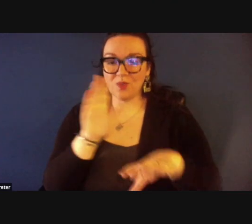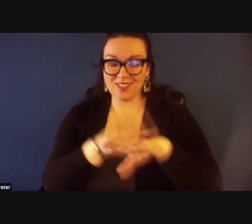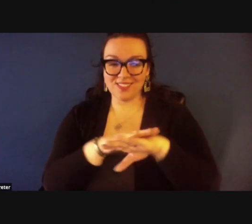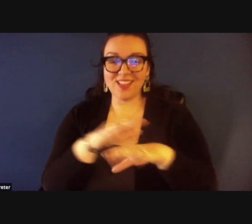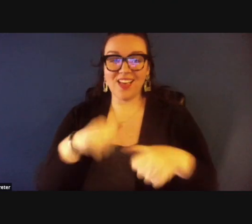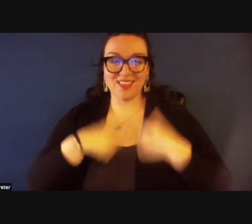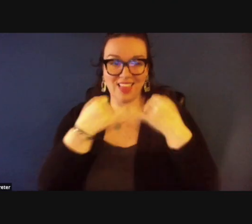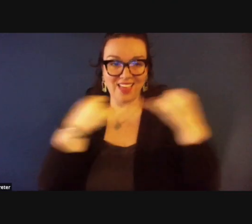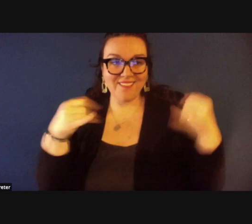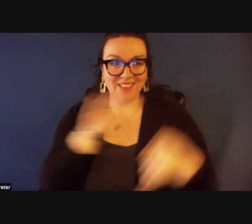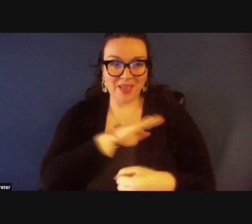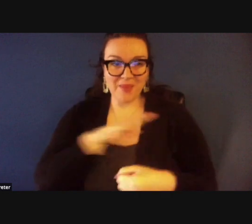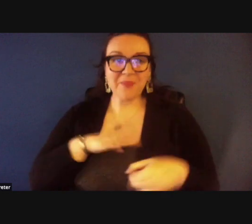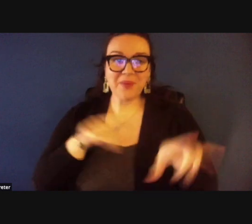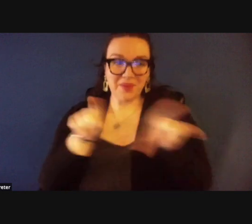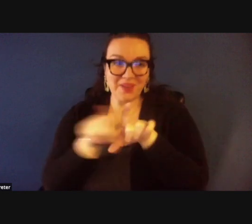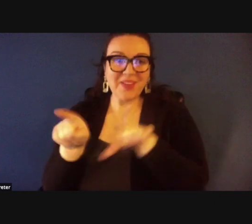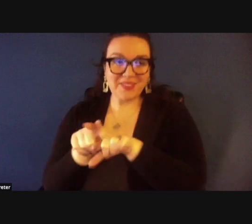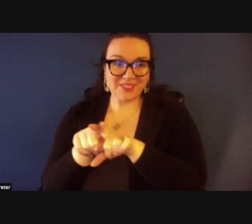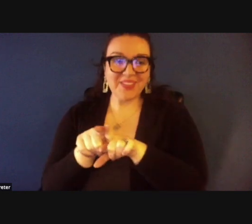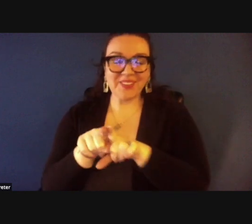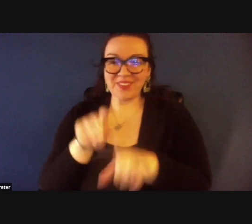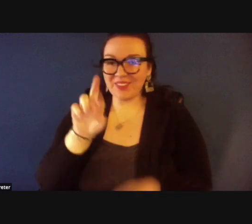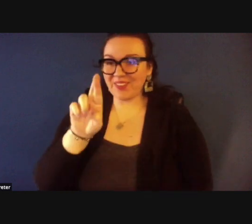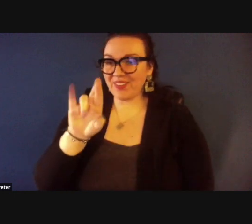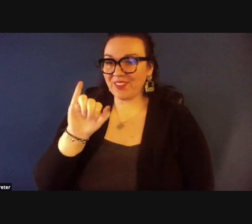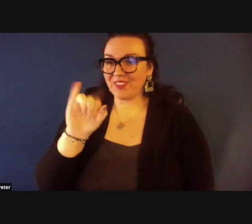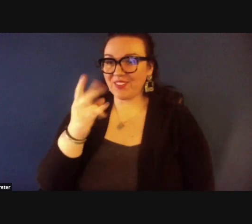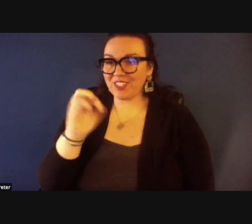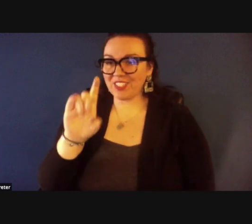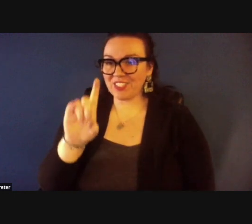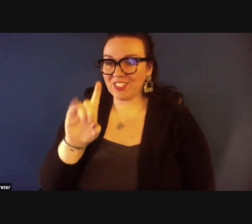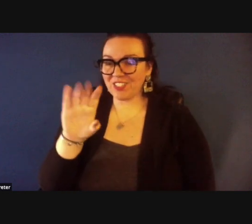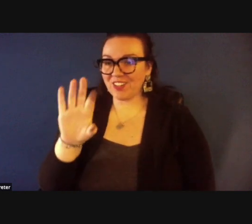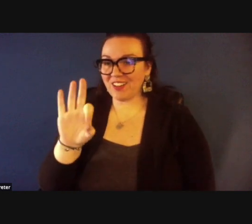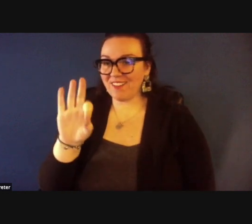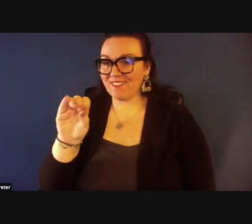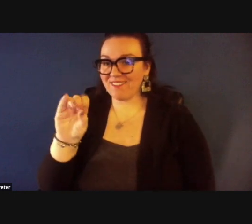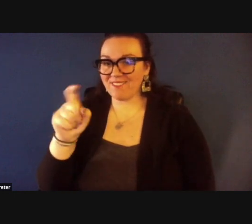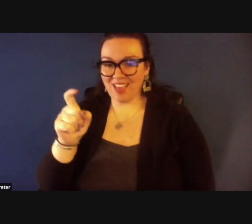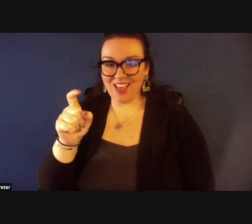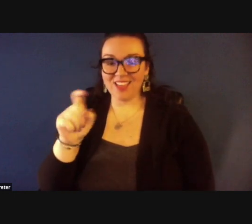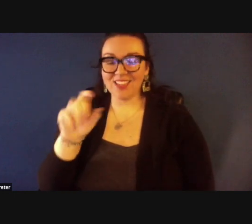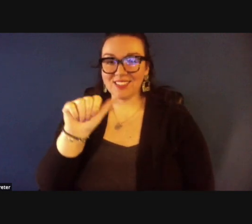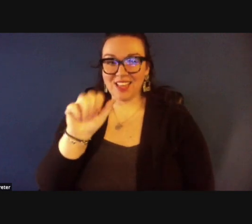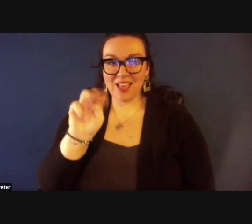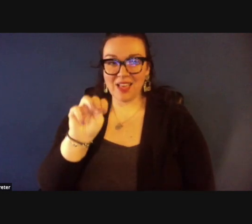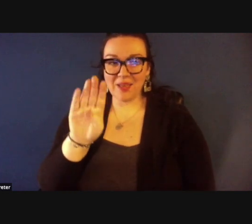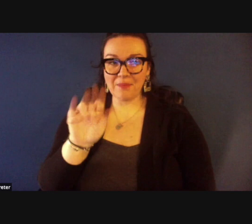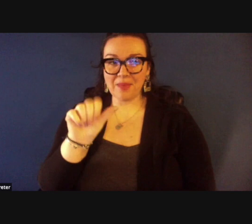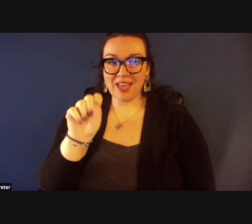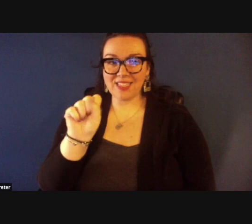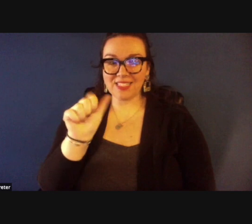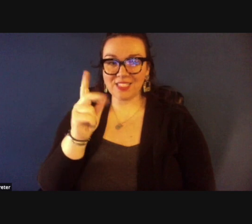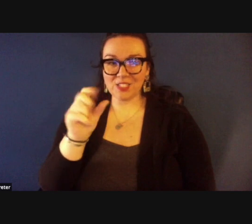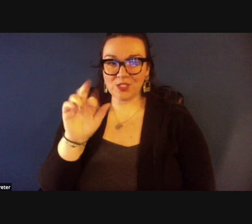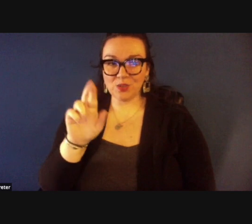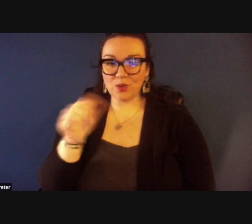board also richard fox right retired ambassador with the u.s